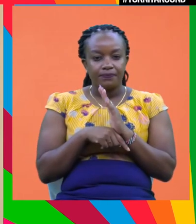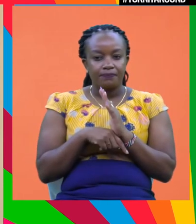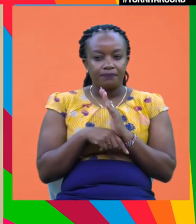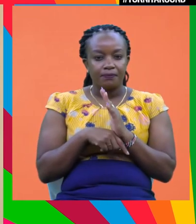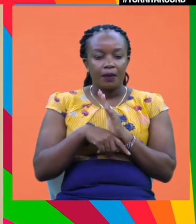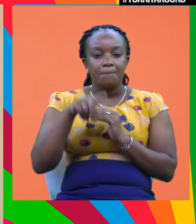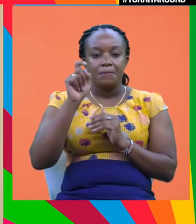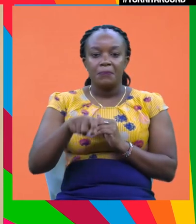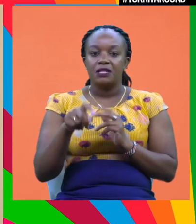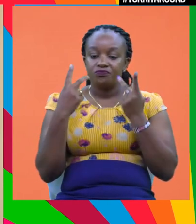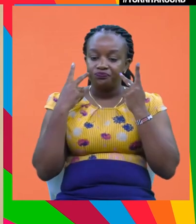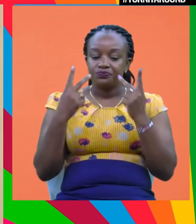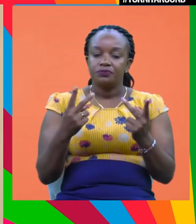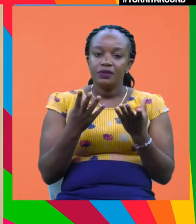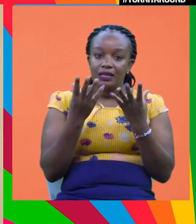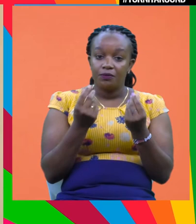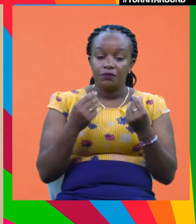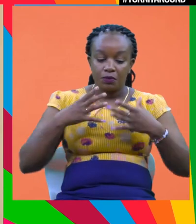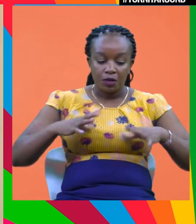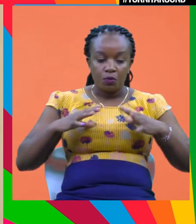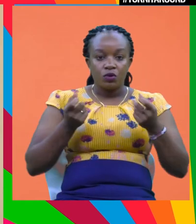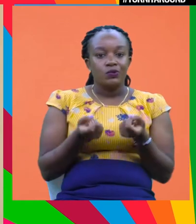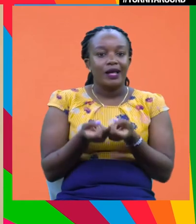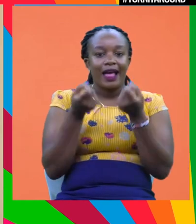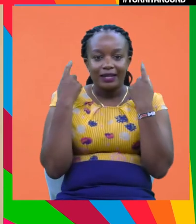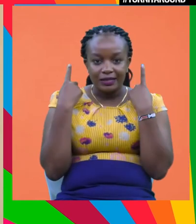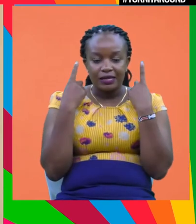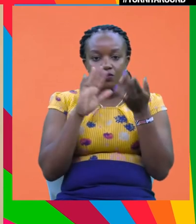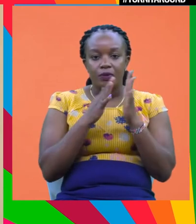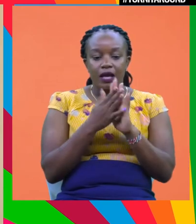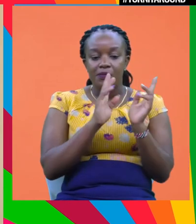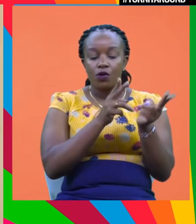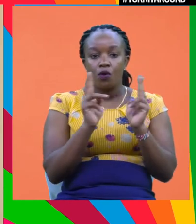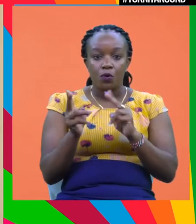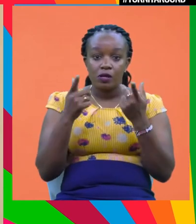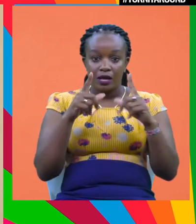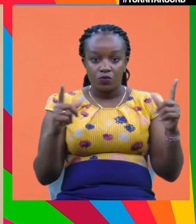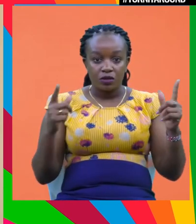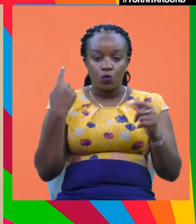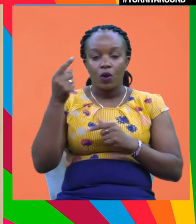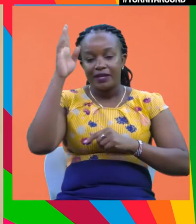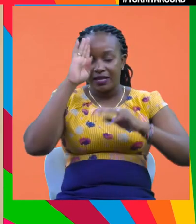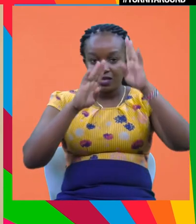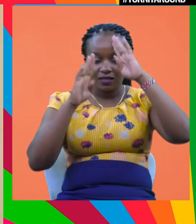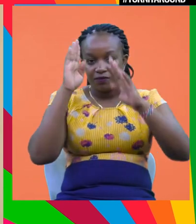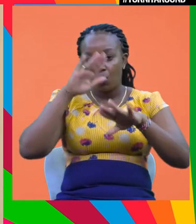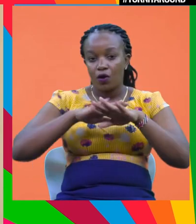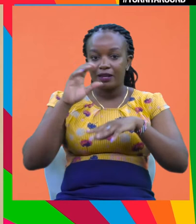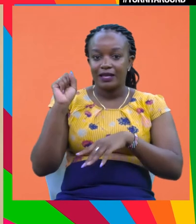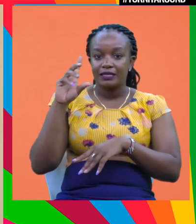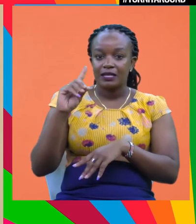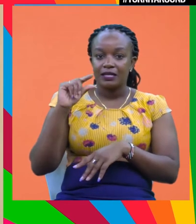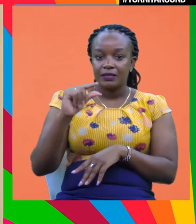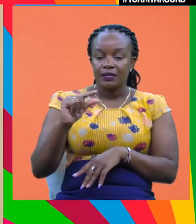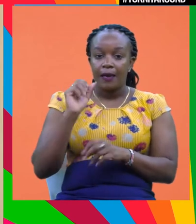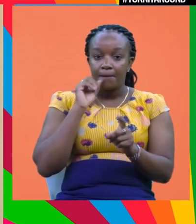And it should be a little bit more simple for people to understand. And there needs to be a common language. And one initiative, SDG Impact,